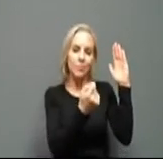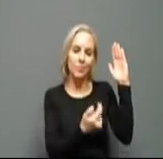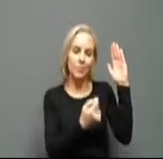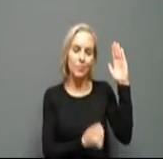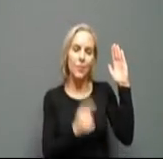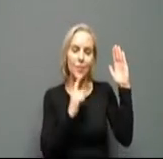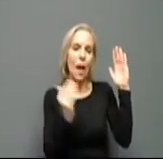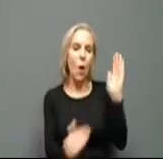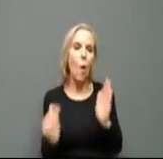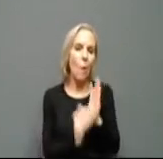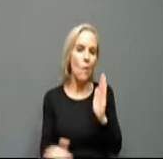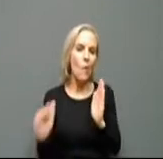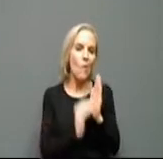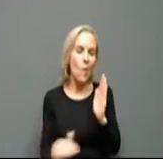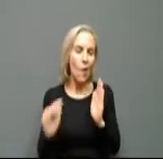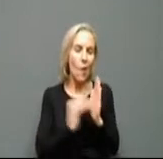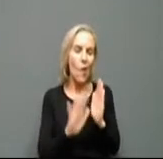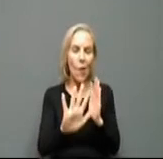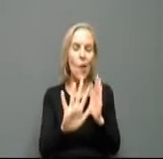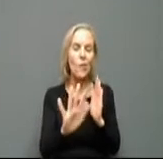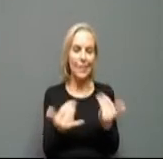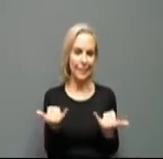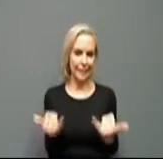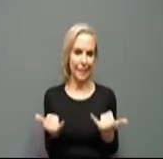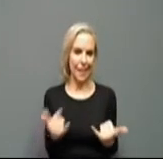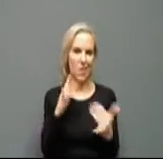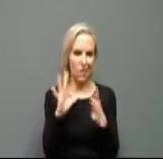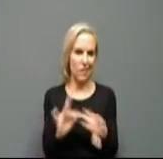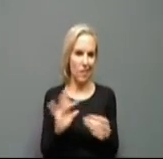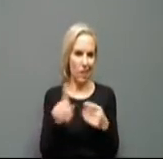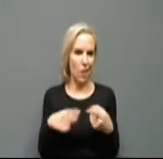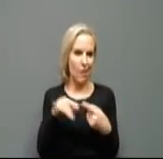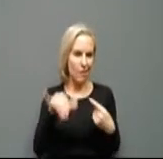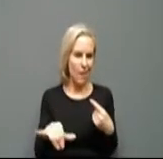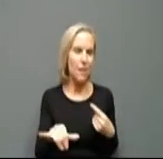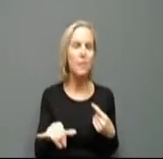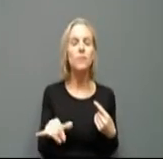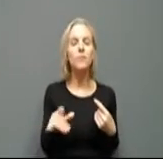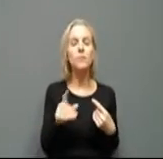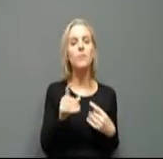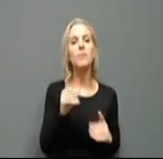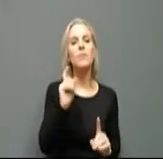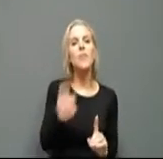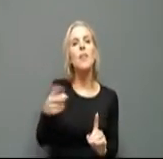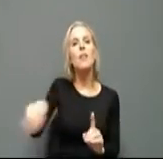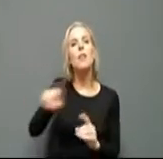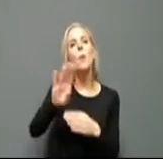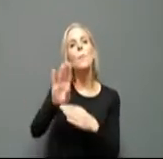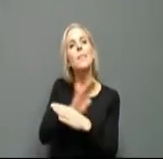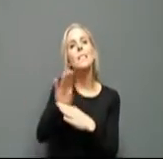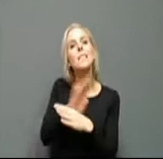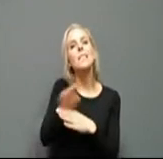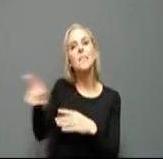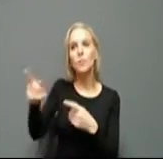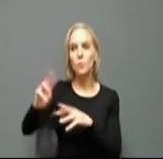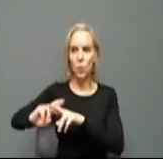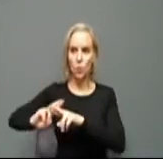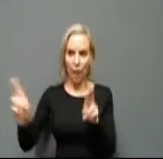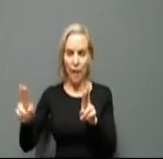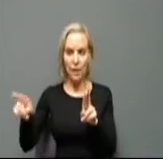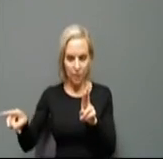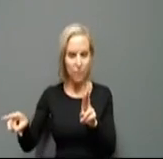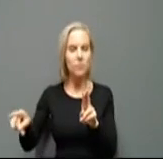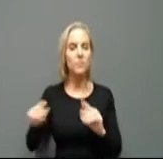so today I want to talk a little bit about that so we can give certain businesses enough runway to be ready. So